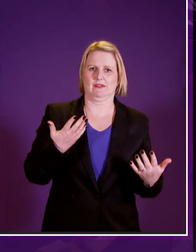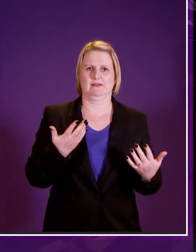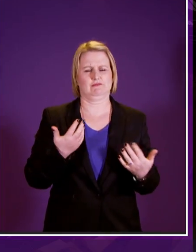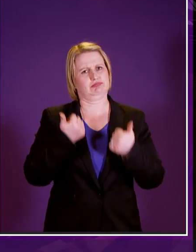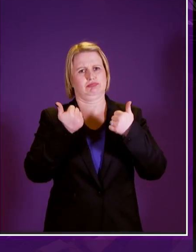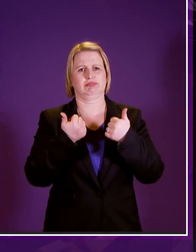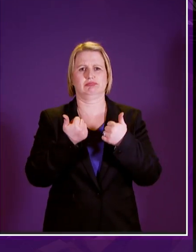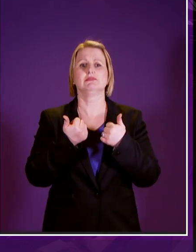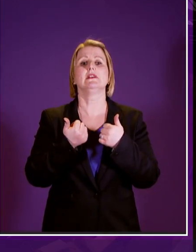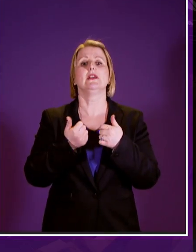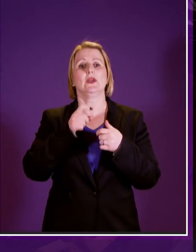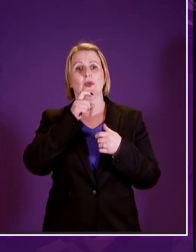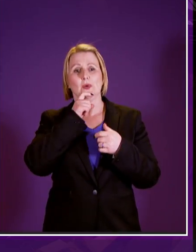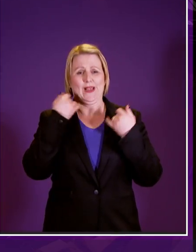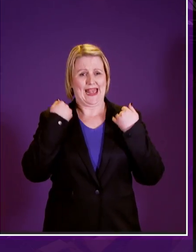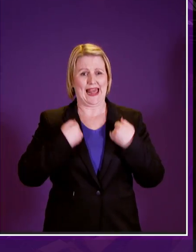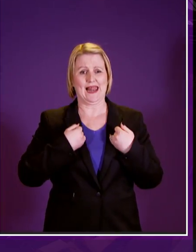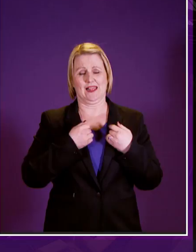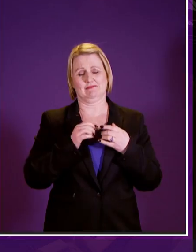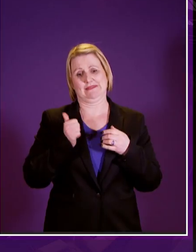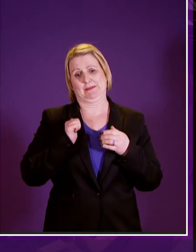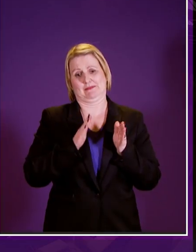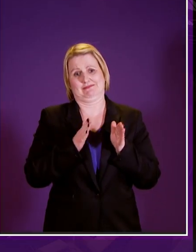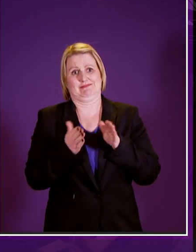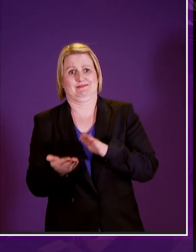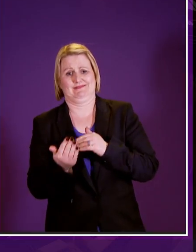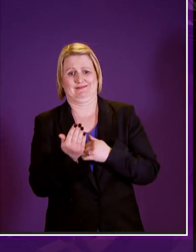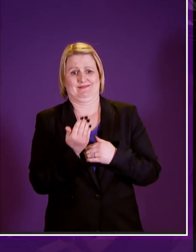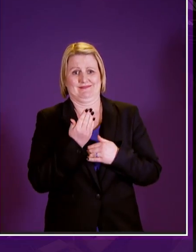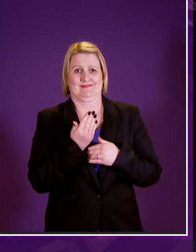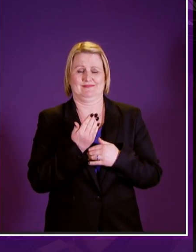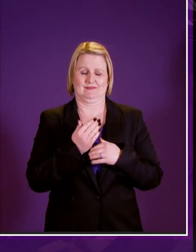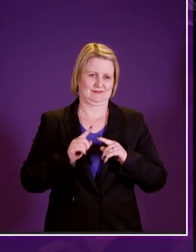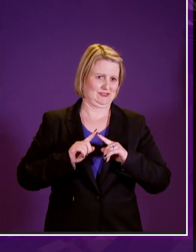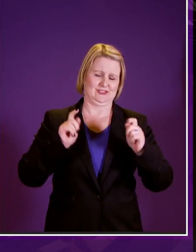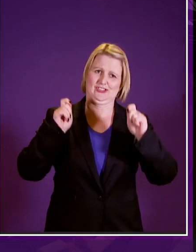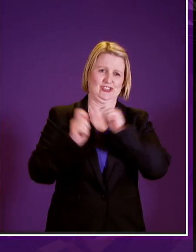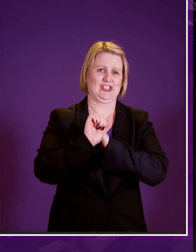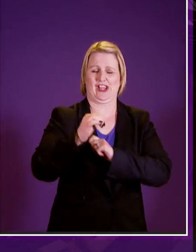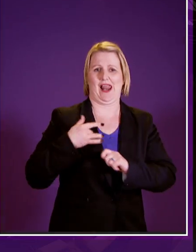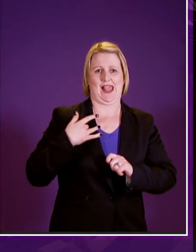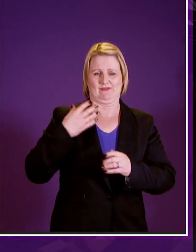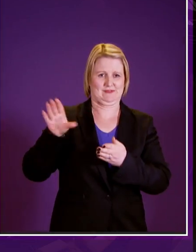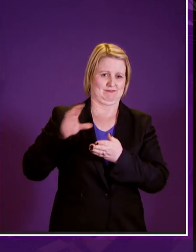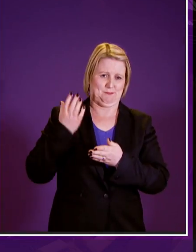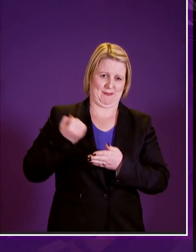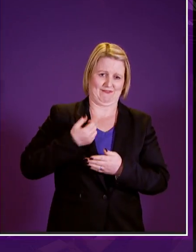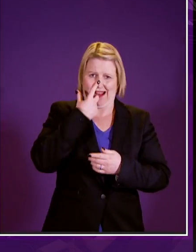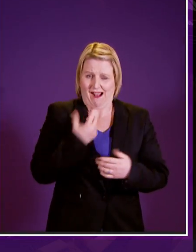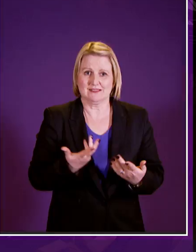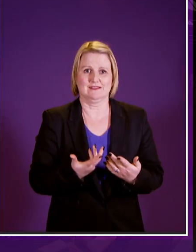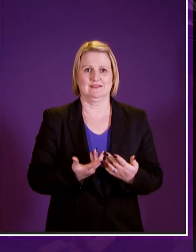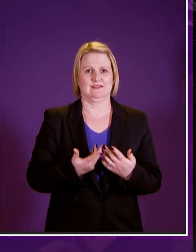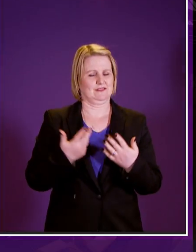for sufferers of terminal illness that will make a difference it will ban private sector medical assessments that will make a difference it will promote the take-up of benefits